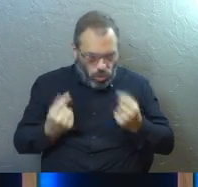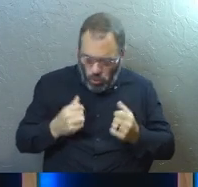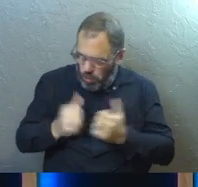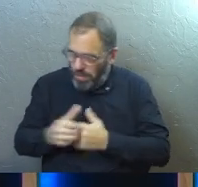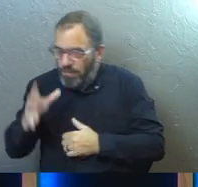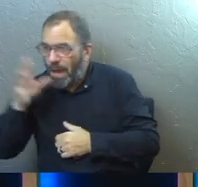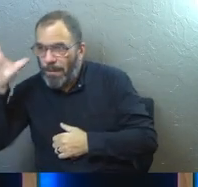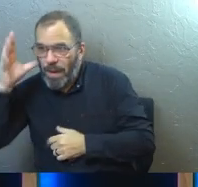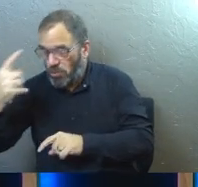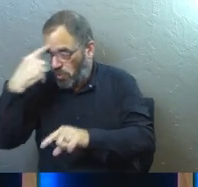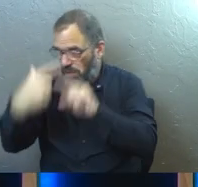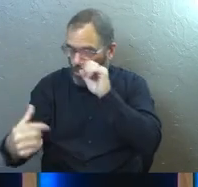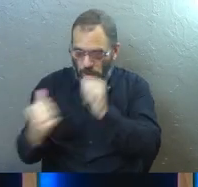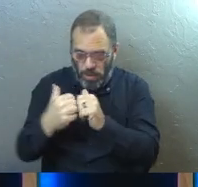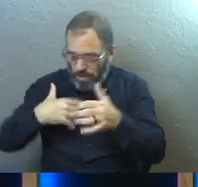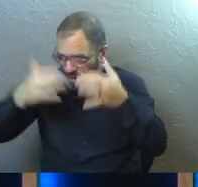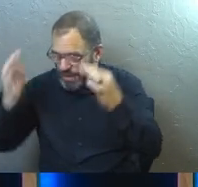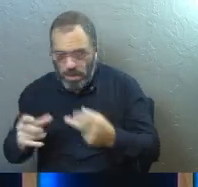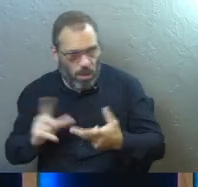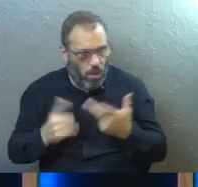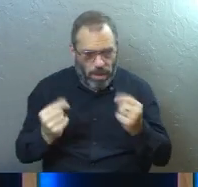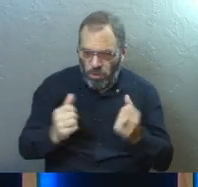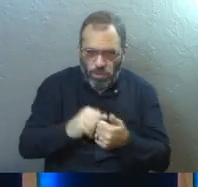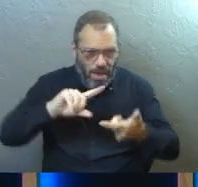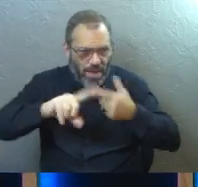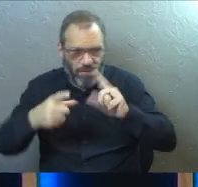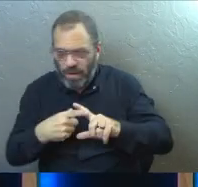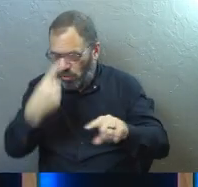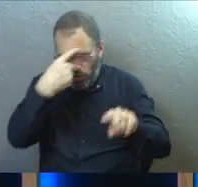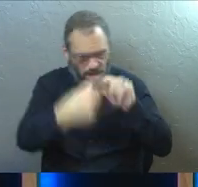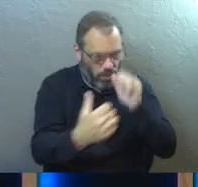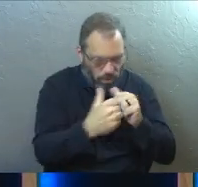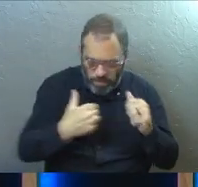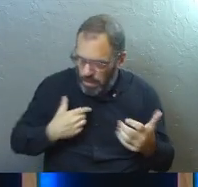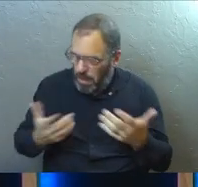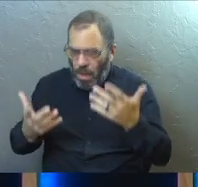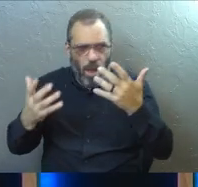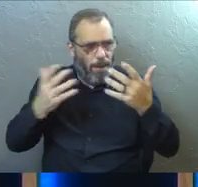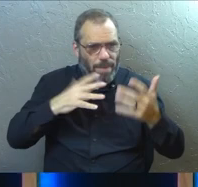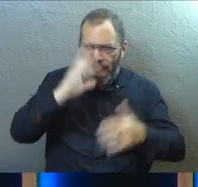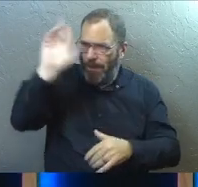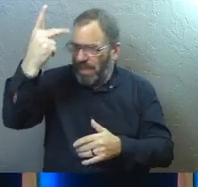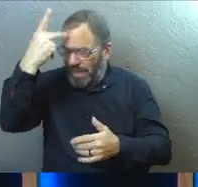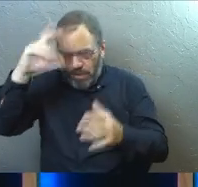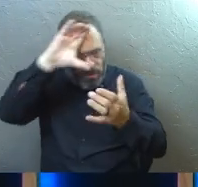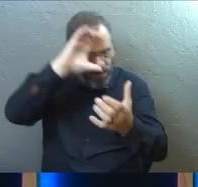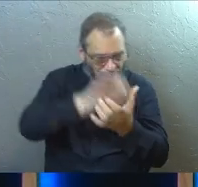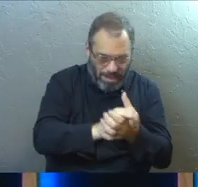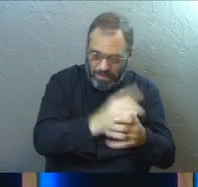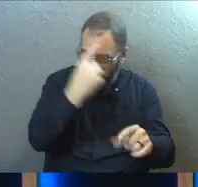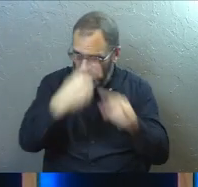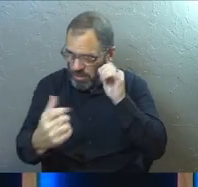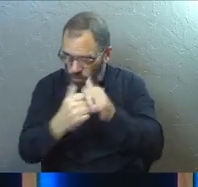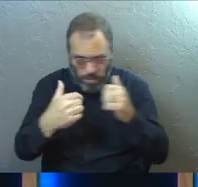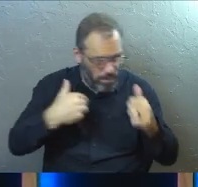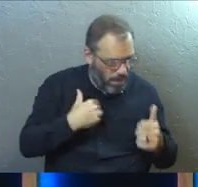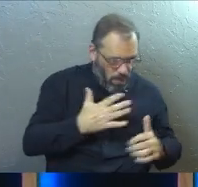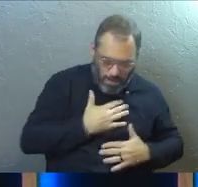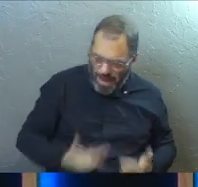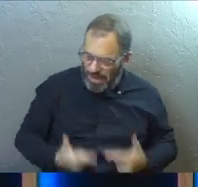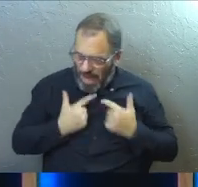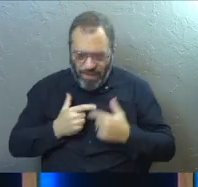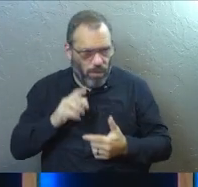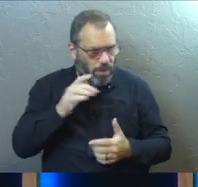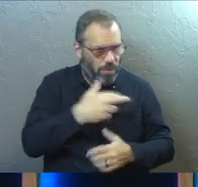do with my parents who don't agree with my decisions? What do I do with my friends who don't agree with my decisions or my political team that doesn't agree with this aspect of my